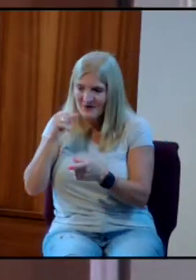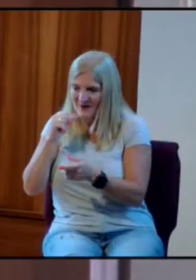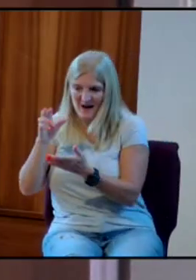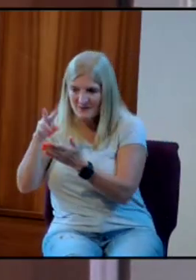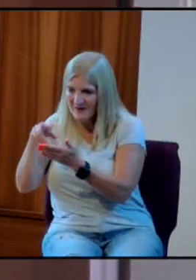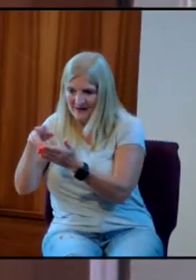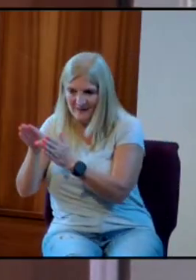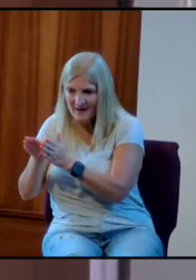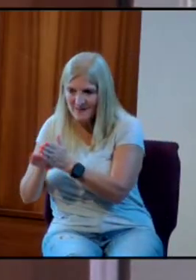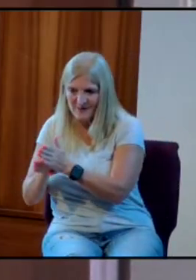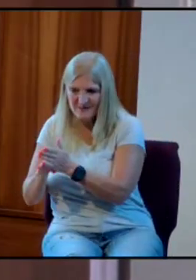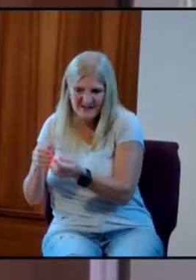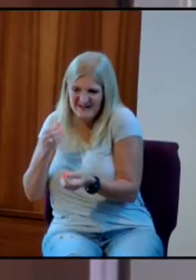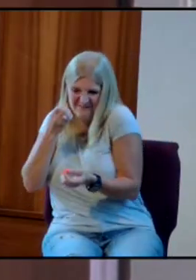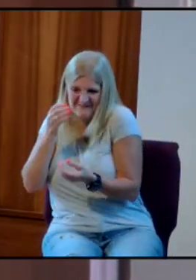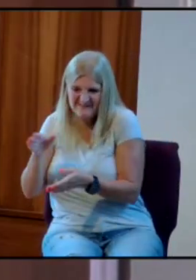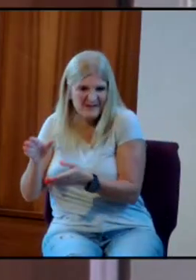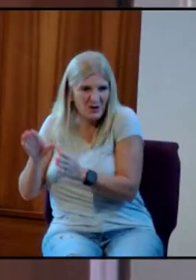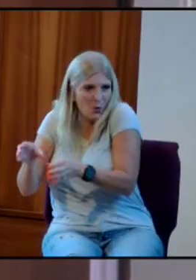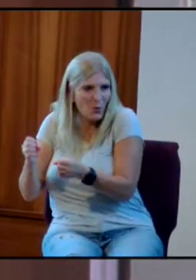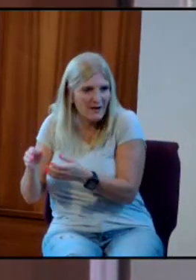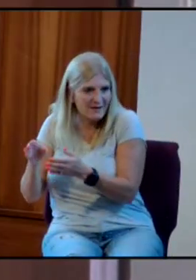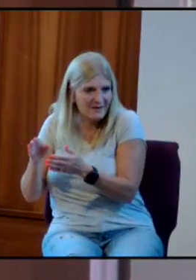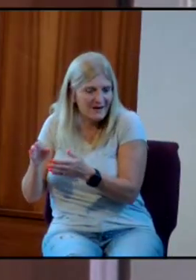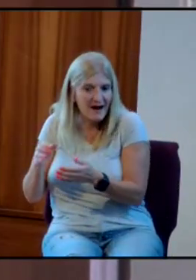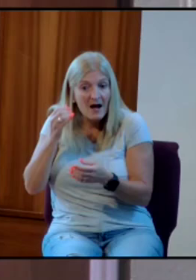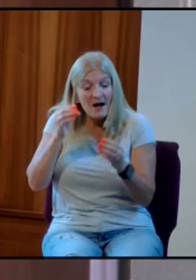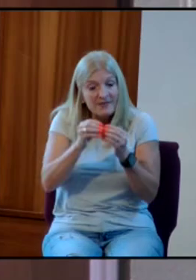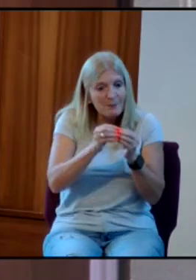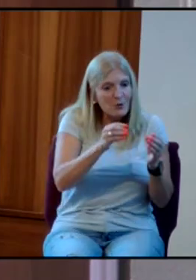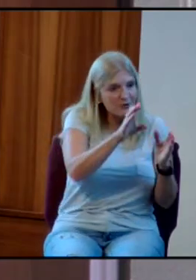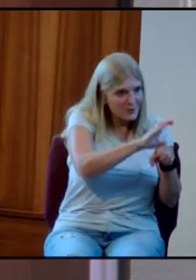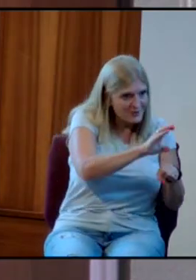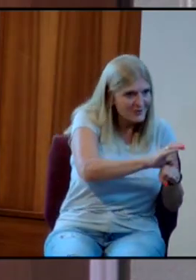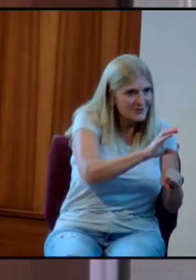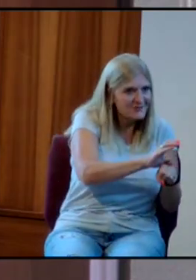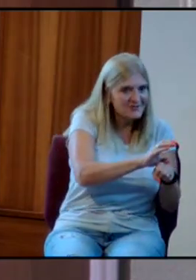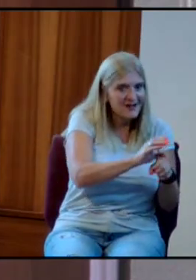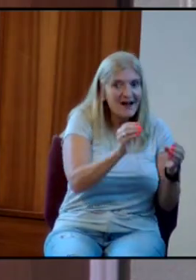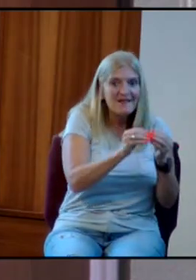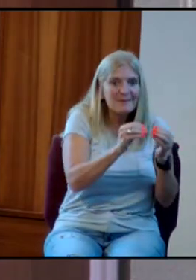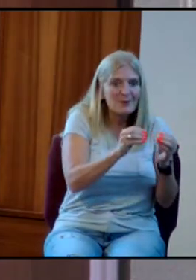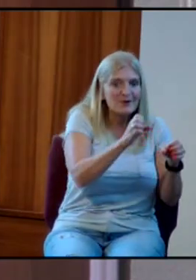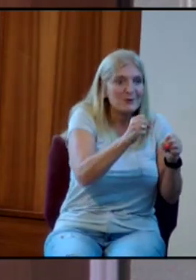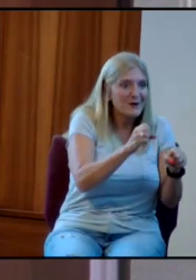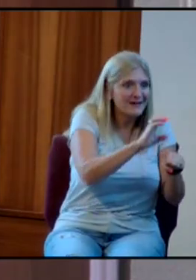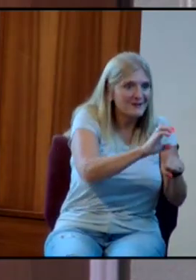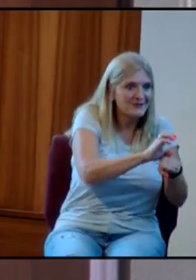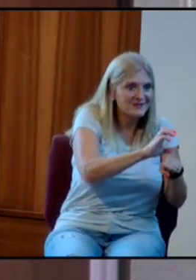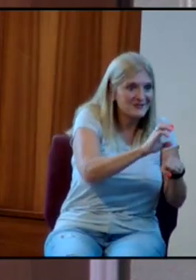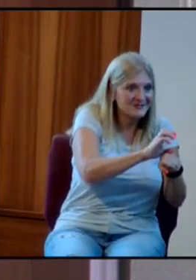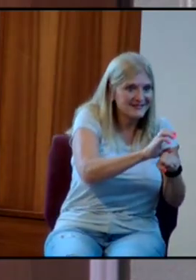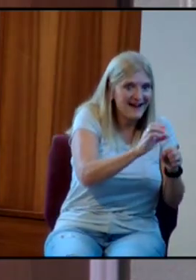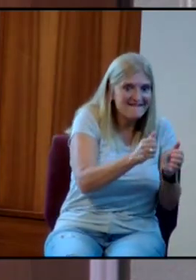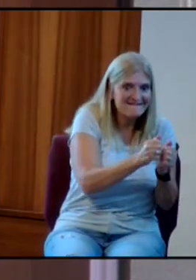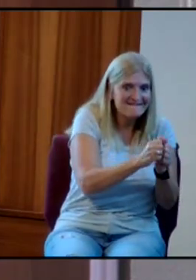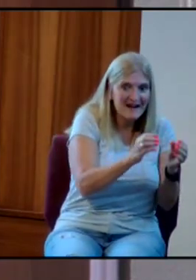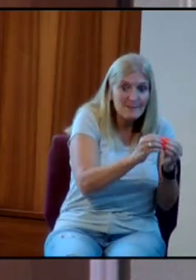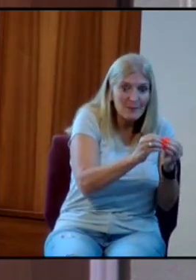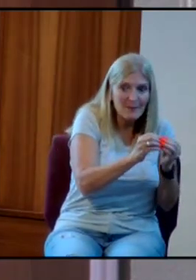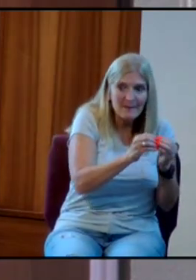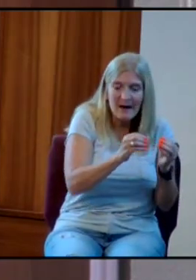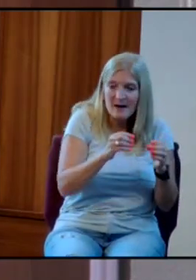Do you find this to be true? The more you go to church, the more you want to go to church. the less you go to church, just skip